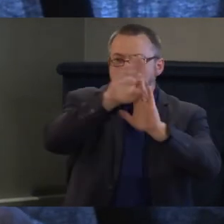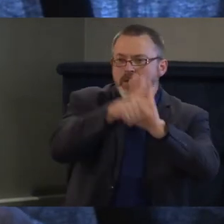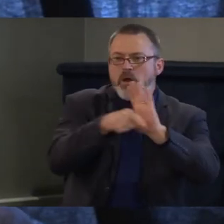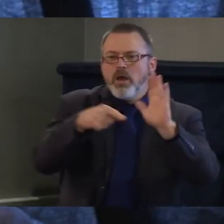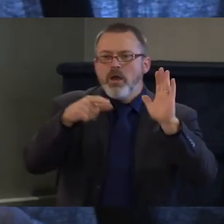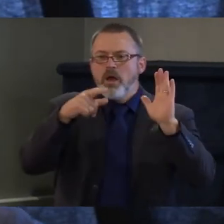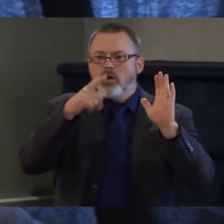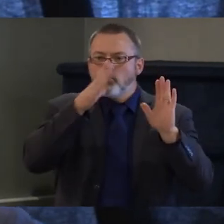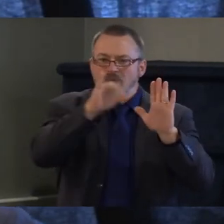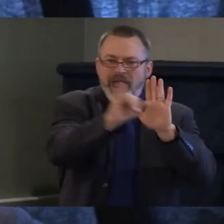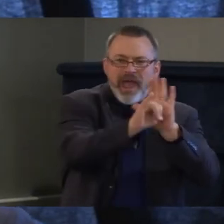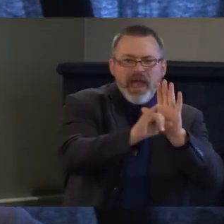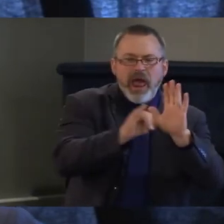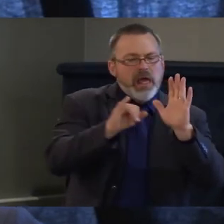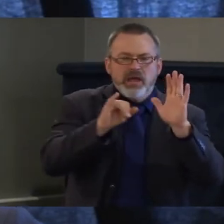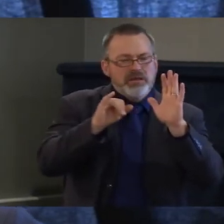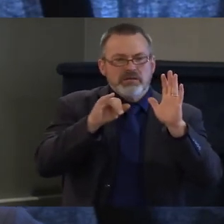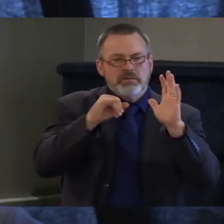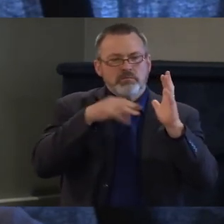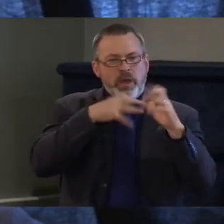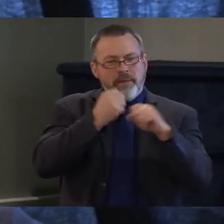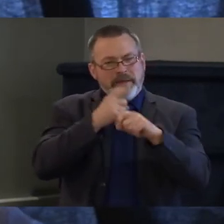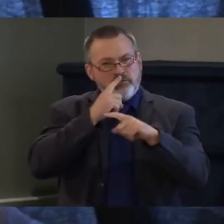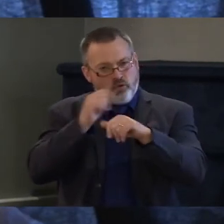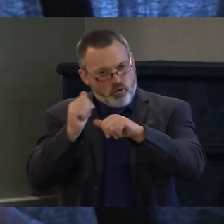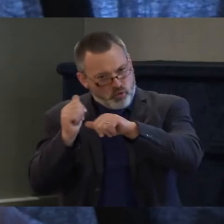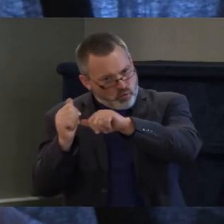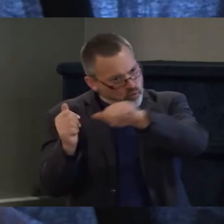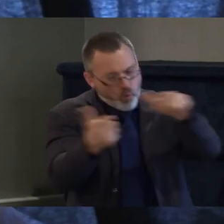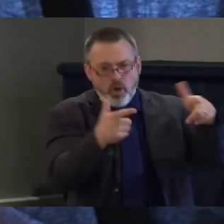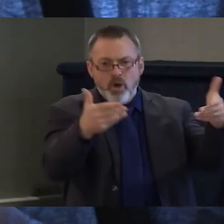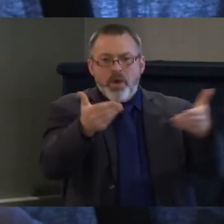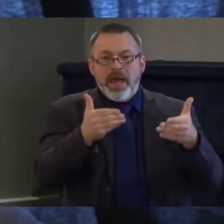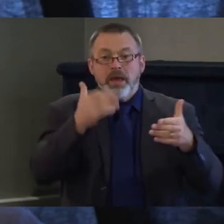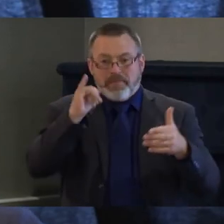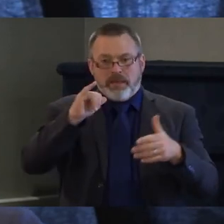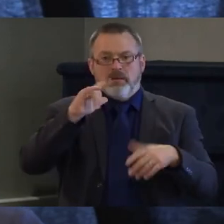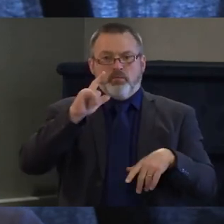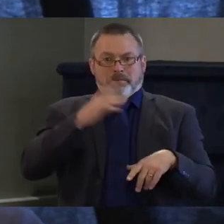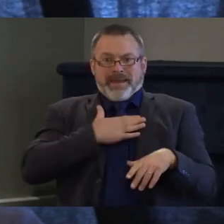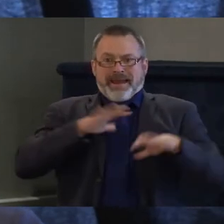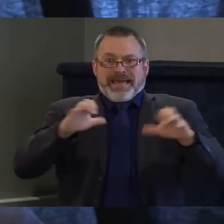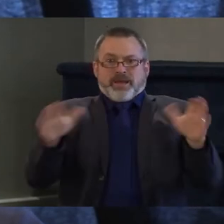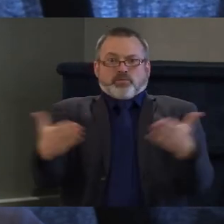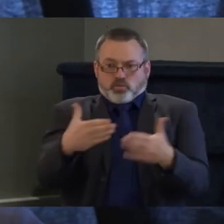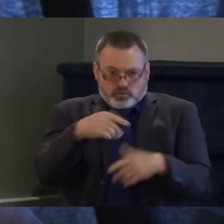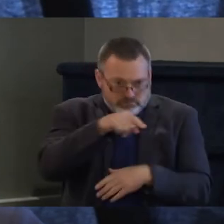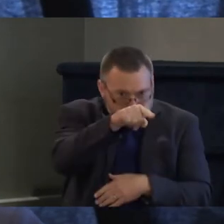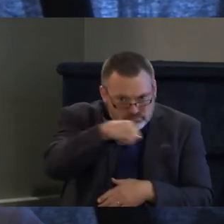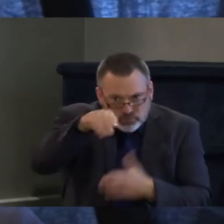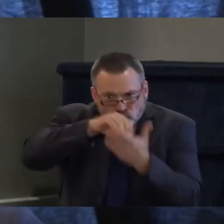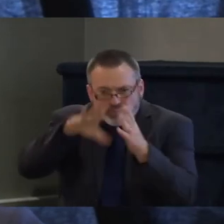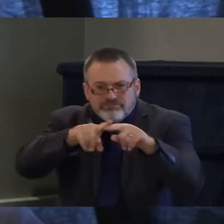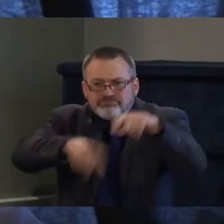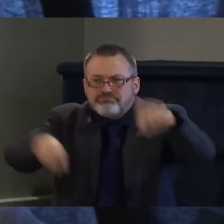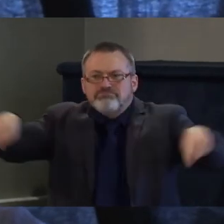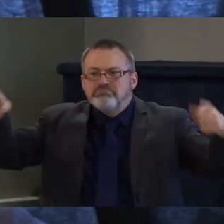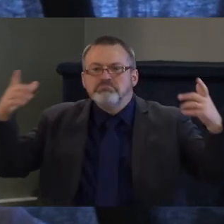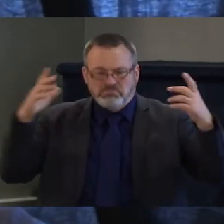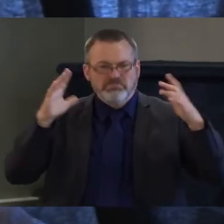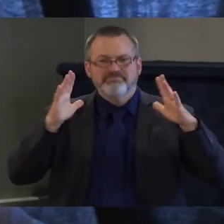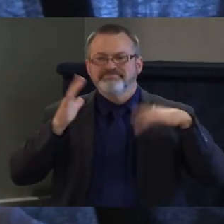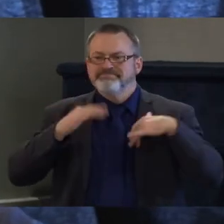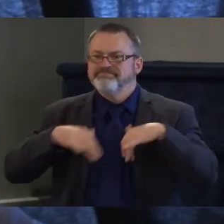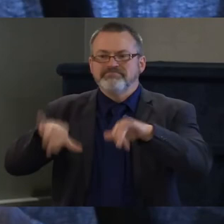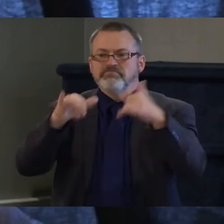somebody who is looked down upon who is excluded who has horrible things said about you you often